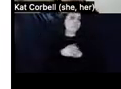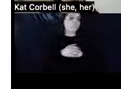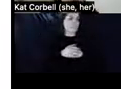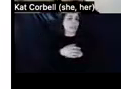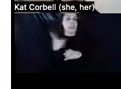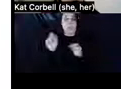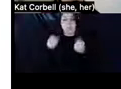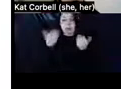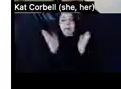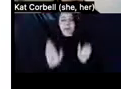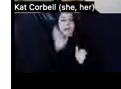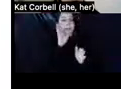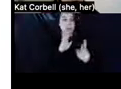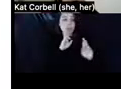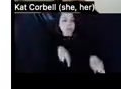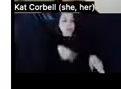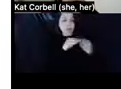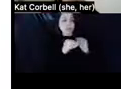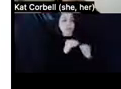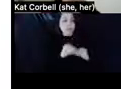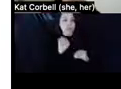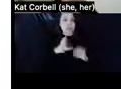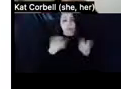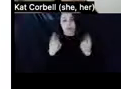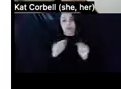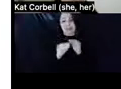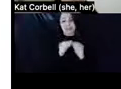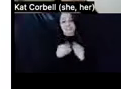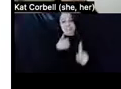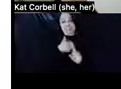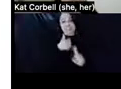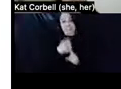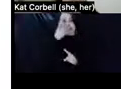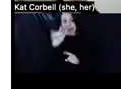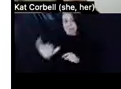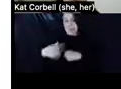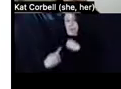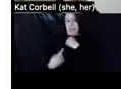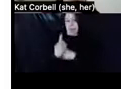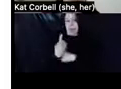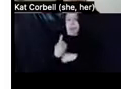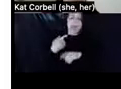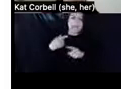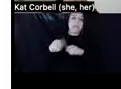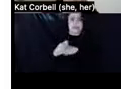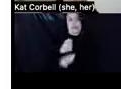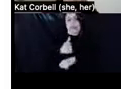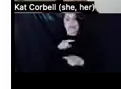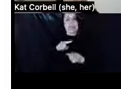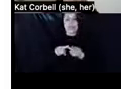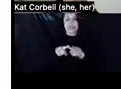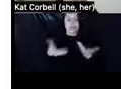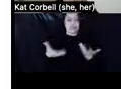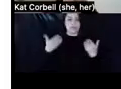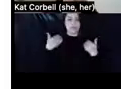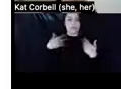Um, there's a threat of retaliation against the tenant or the supportive housing provider. Supportive housing providers are reluctant